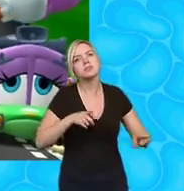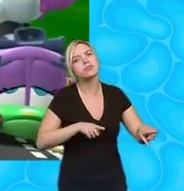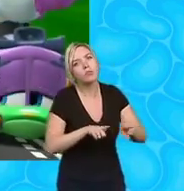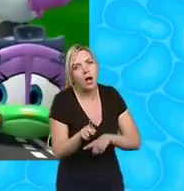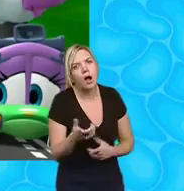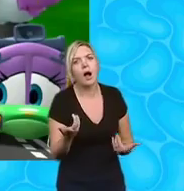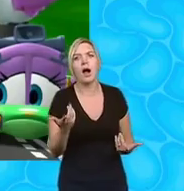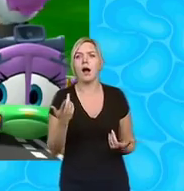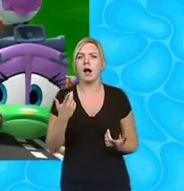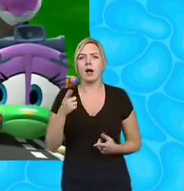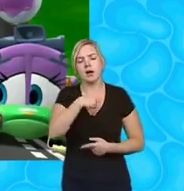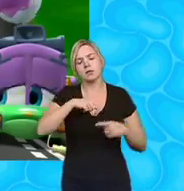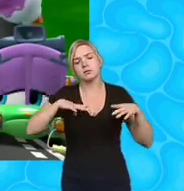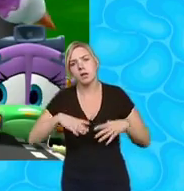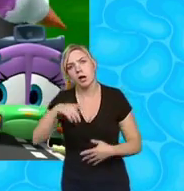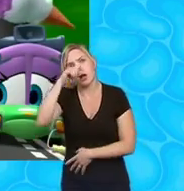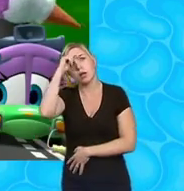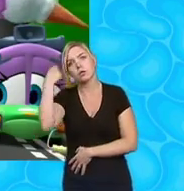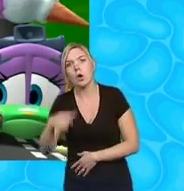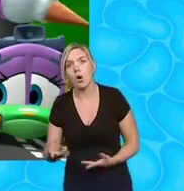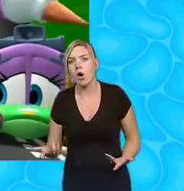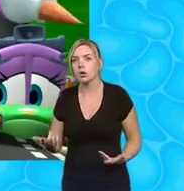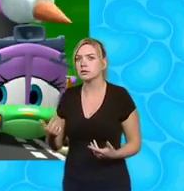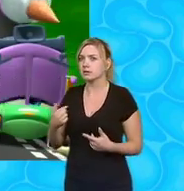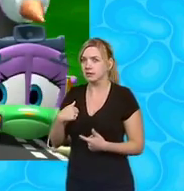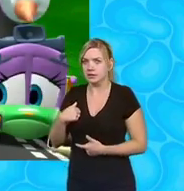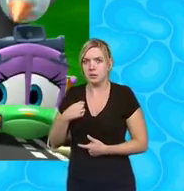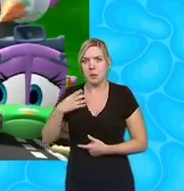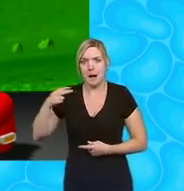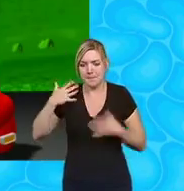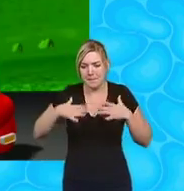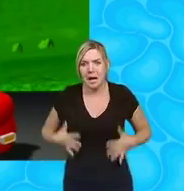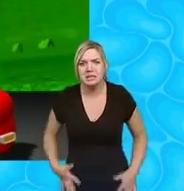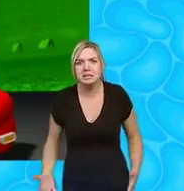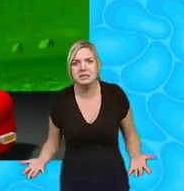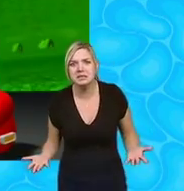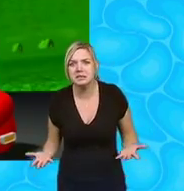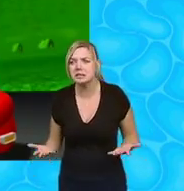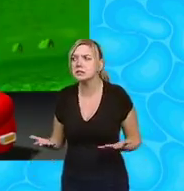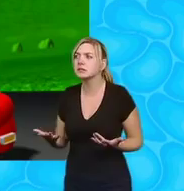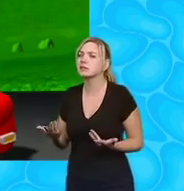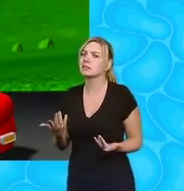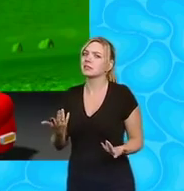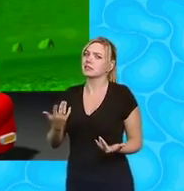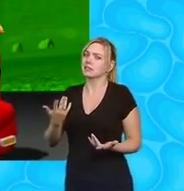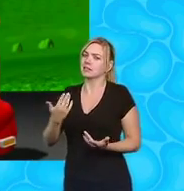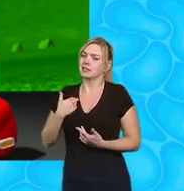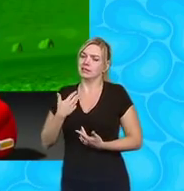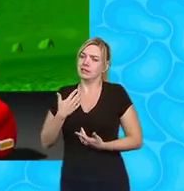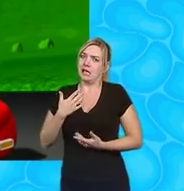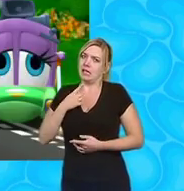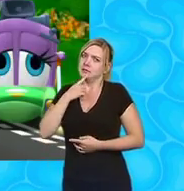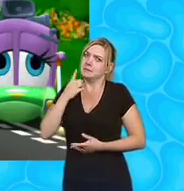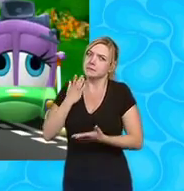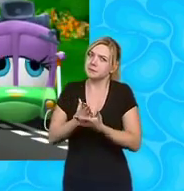but we're tired and hot and look at me I'm covered with white paint I hate to admit it gang we'll have to